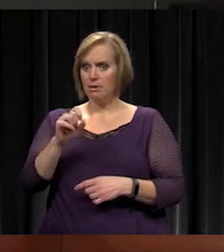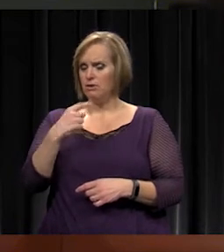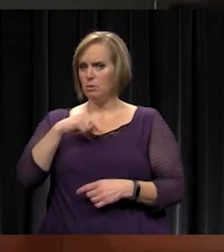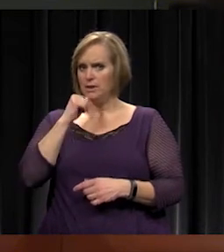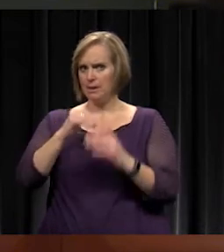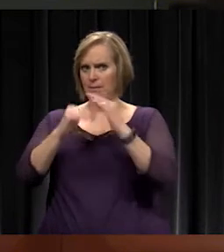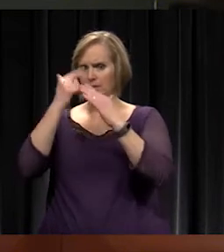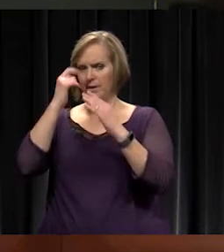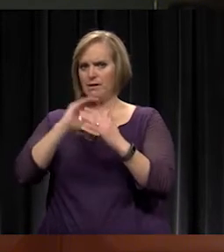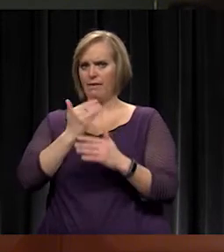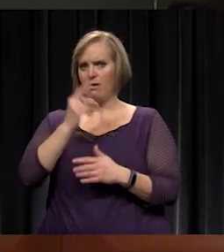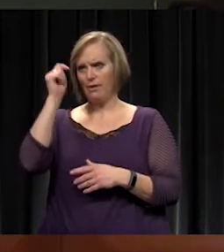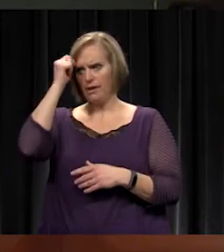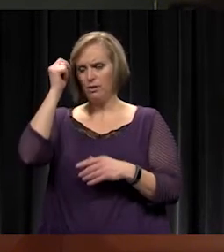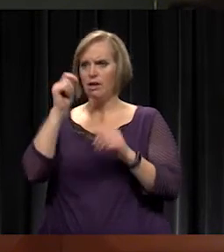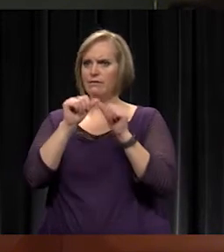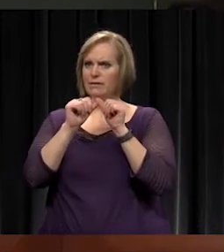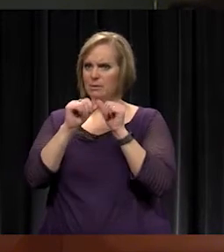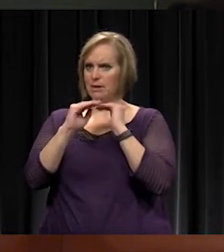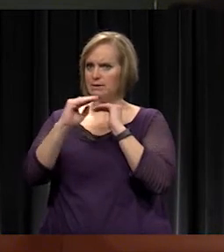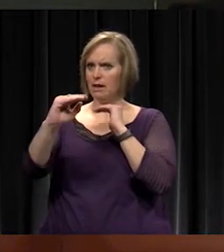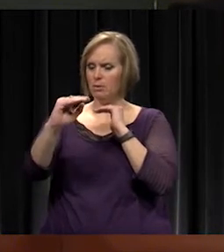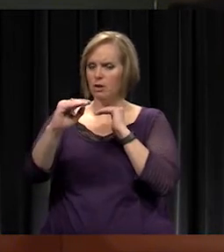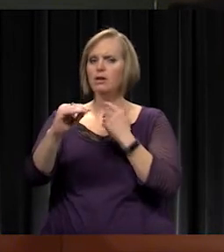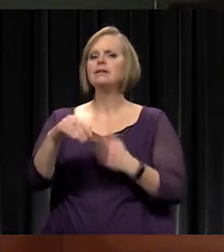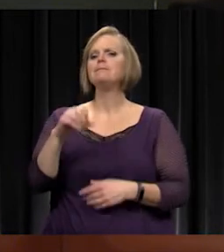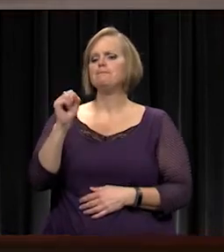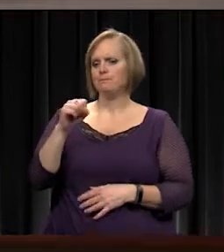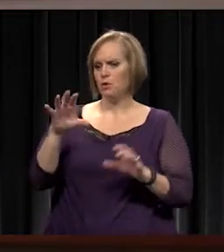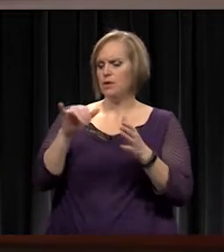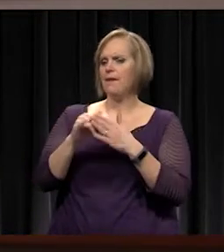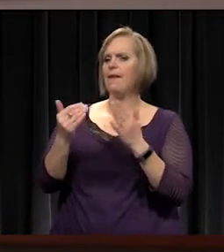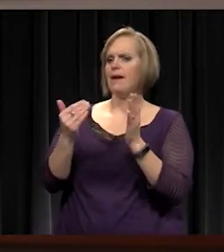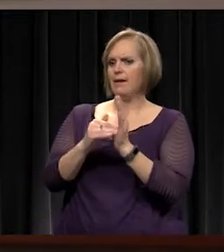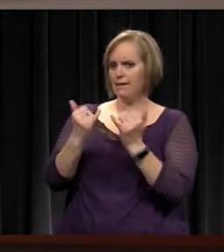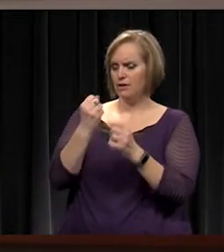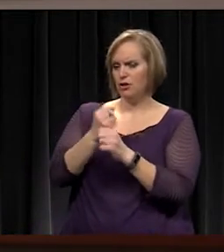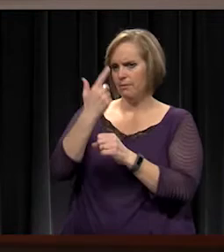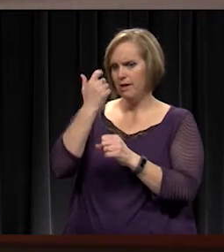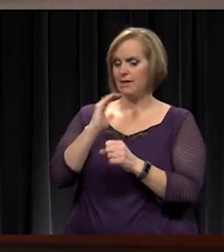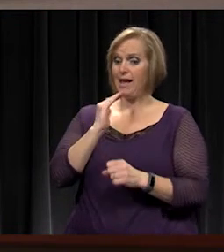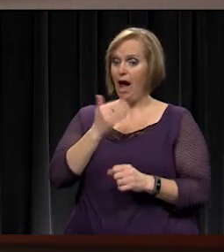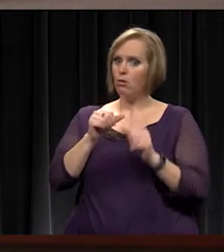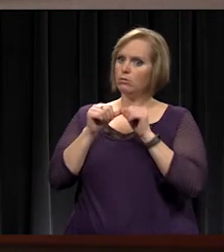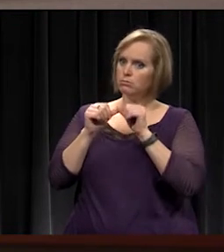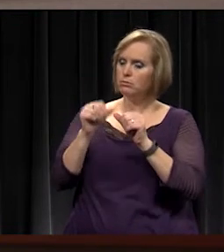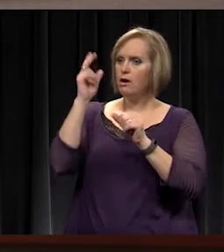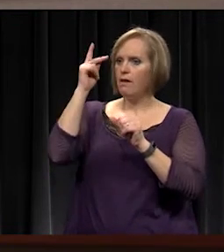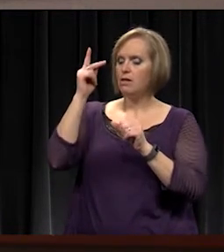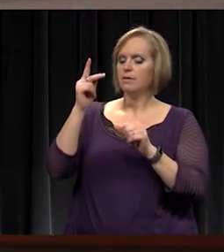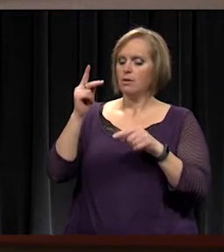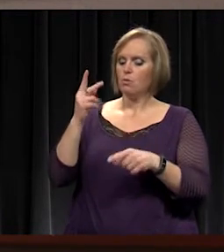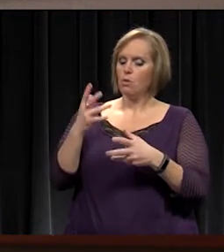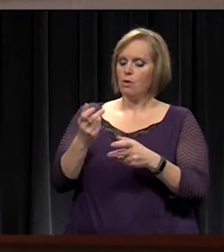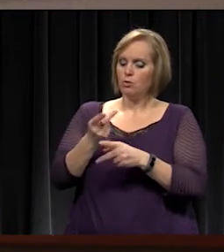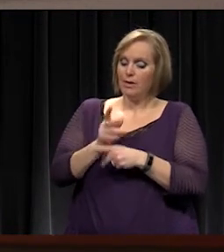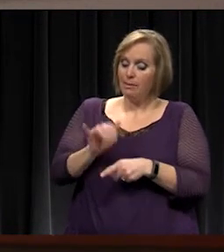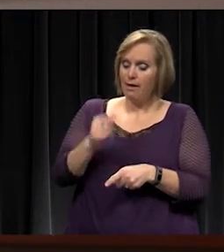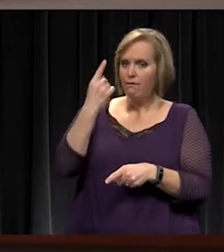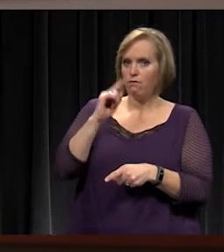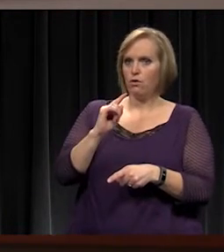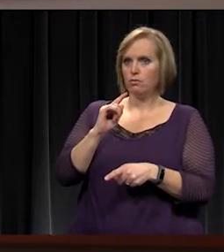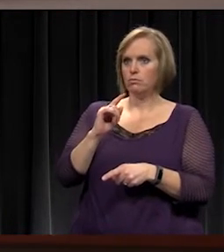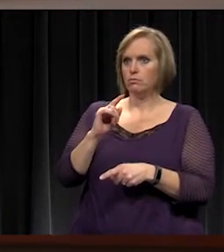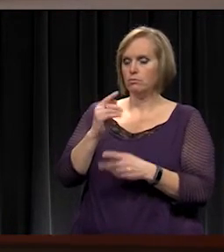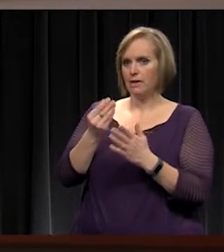relatively stable? Correct. We did that again this year. It's our ongoing philosophy has been to keep it for our patrons, right?